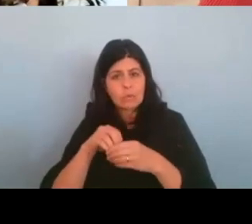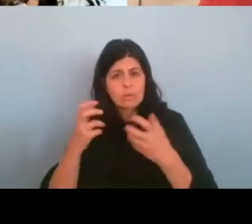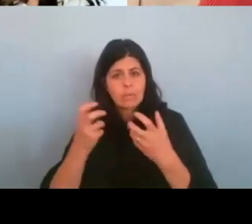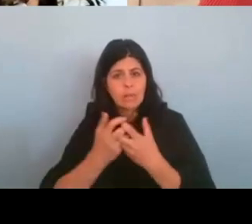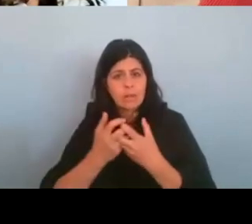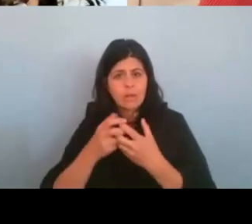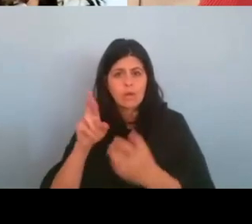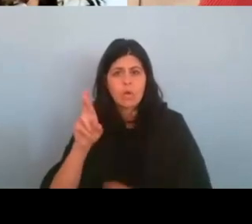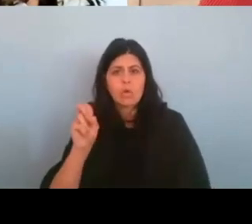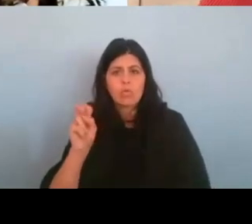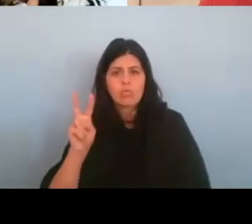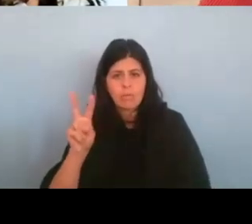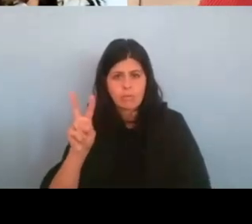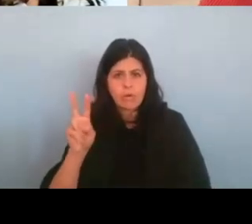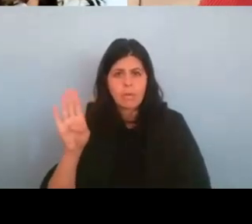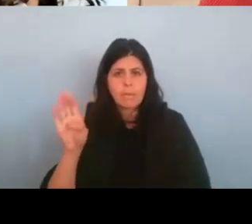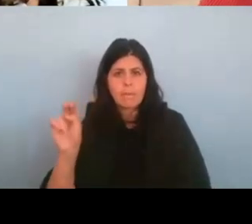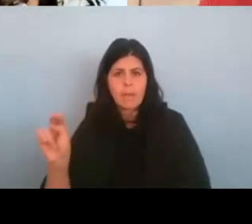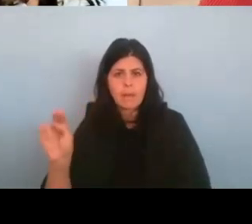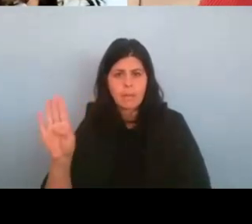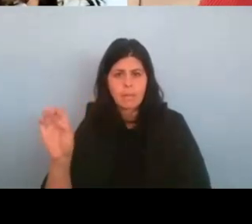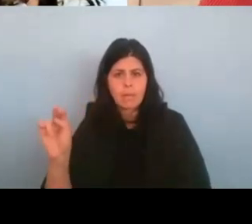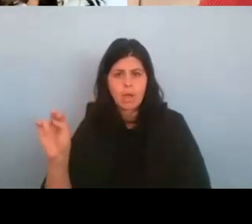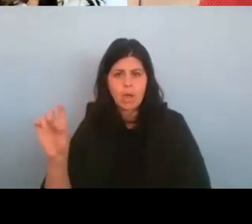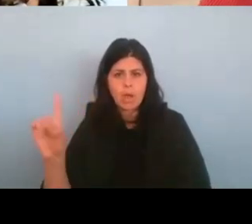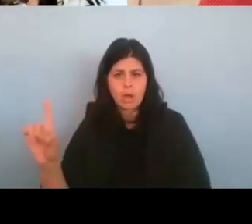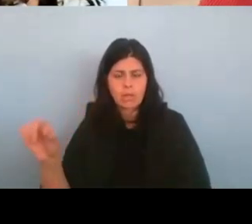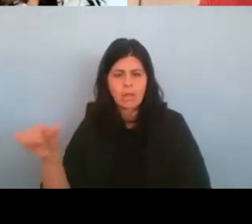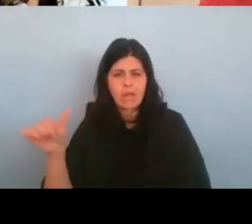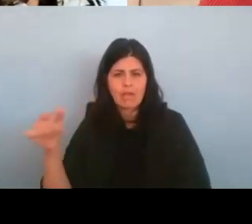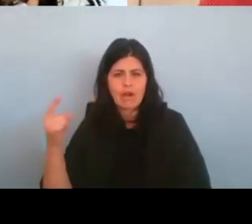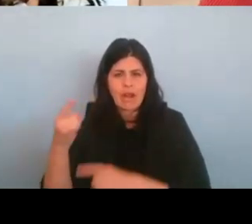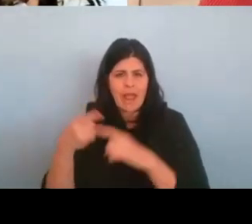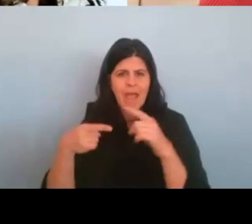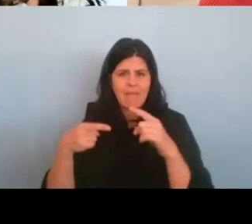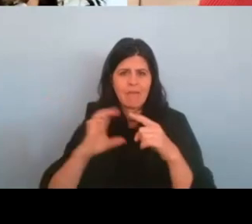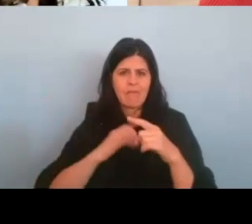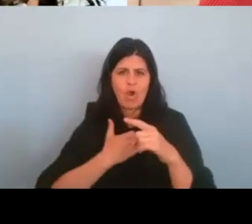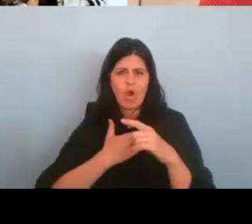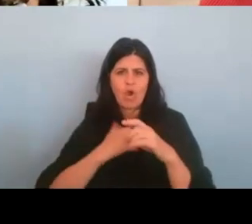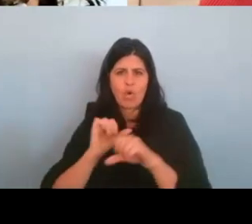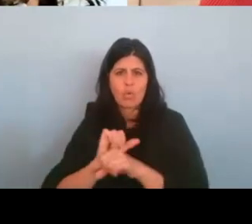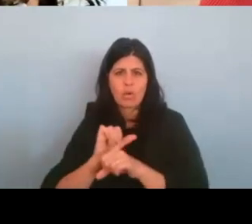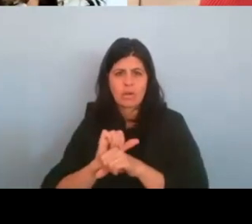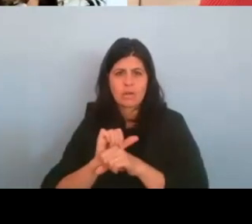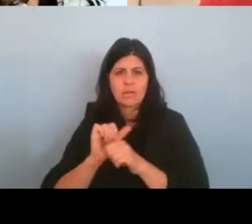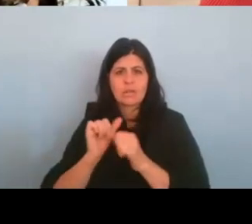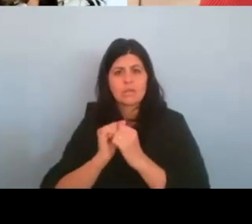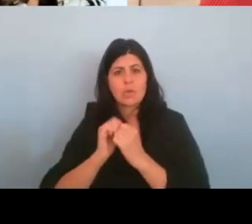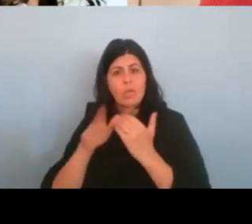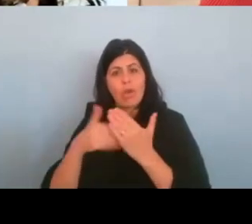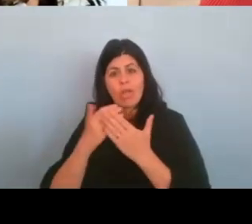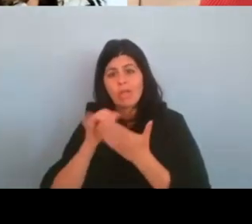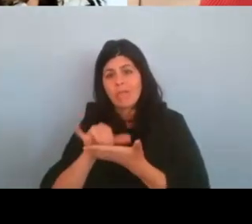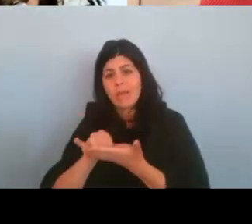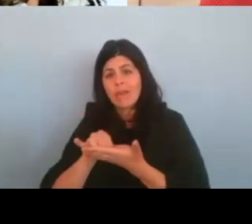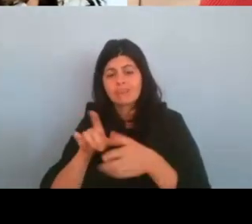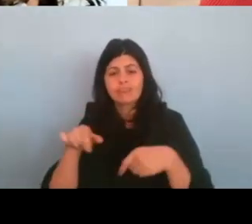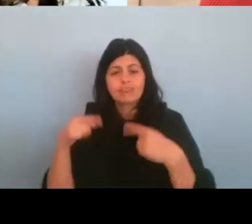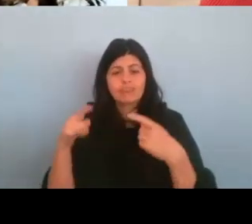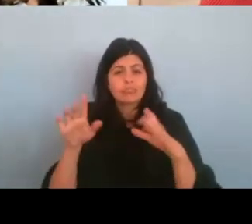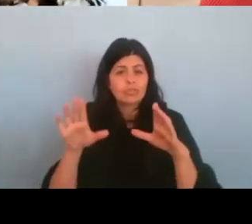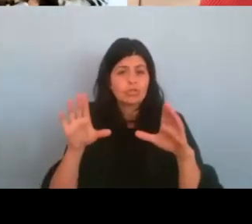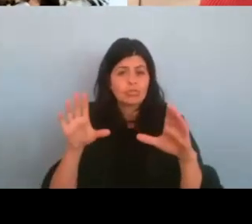Ben Bond, who's the other half of our work. So with all that, it's been, it's been a great